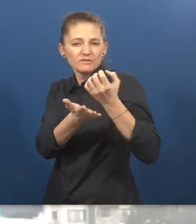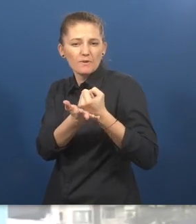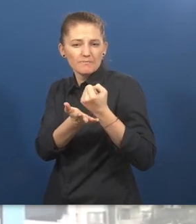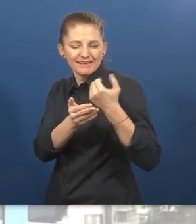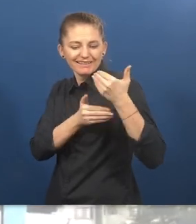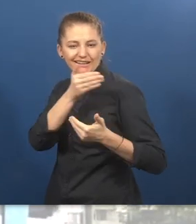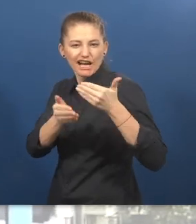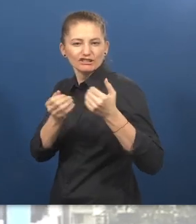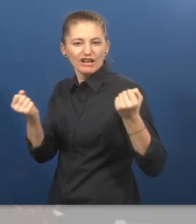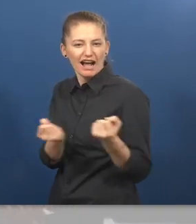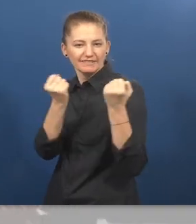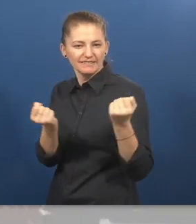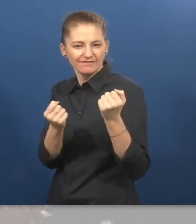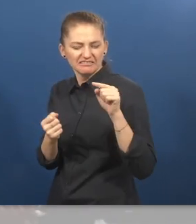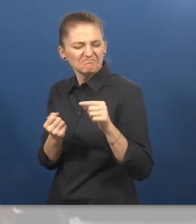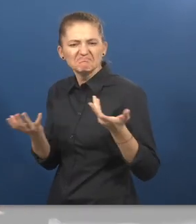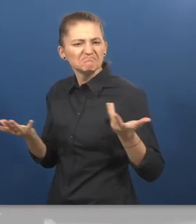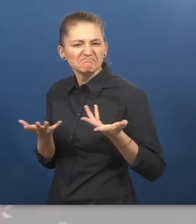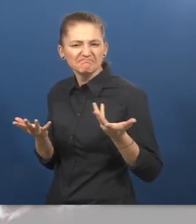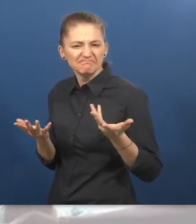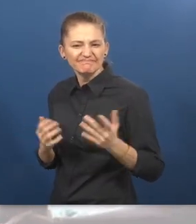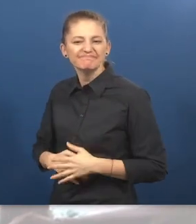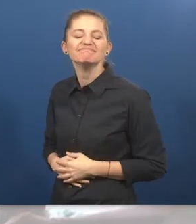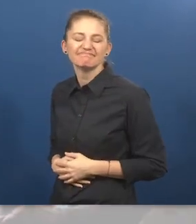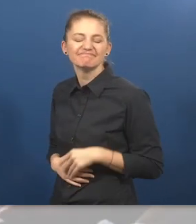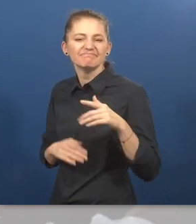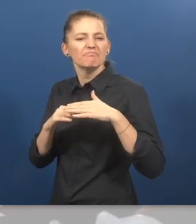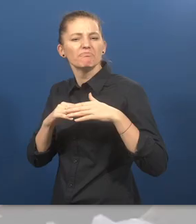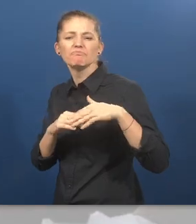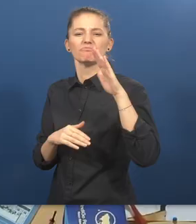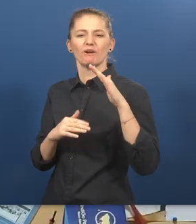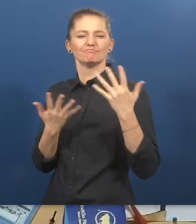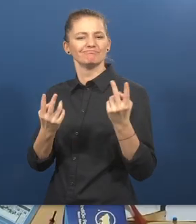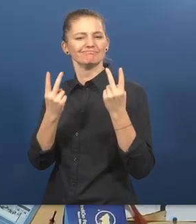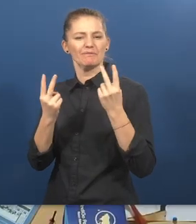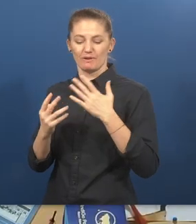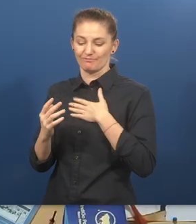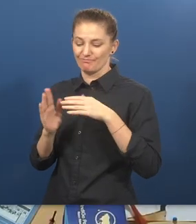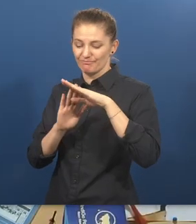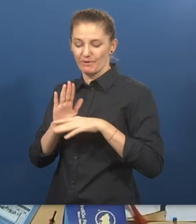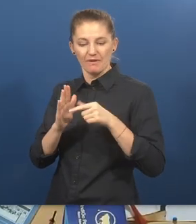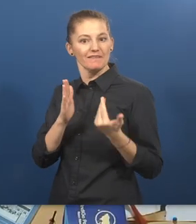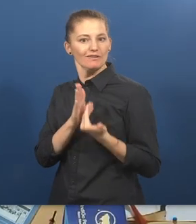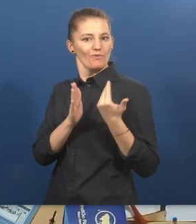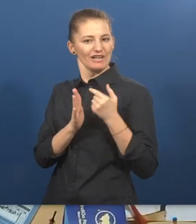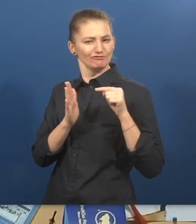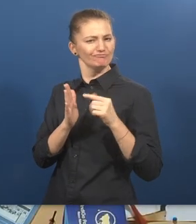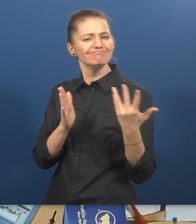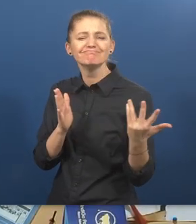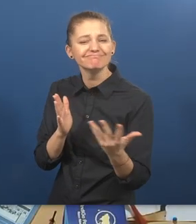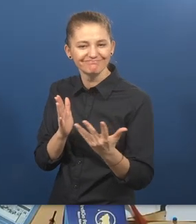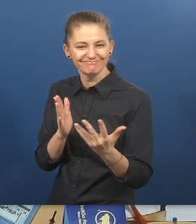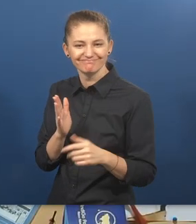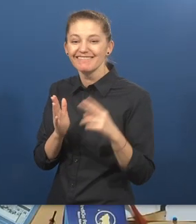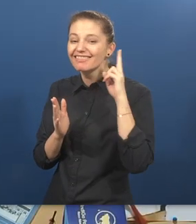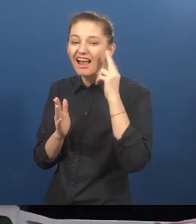generation activities about? Akhil S. Paul, Director Sense, India. The most important element of our innovation